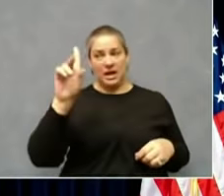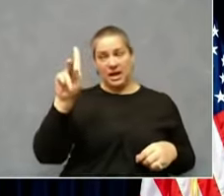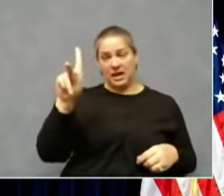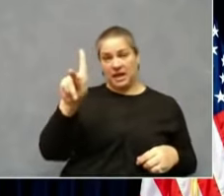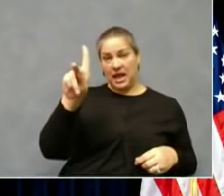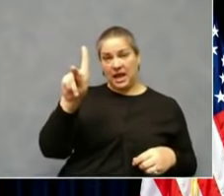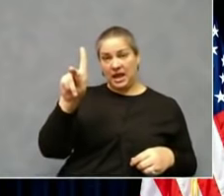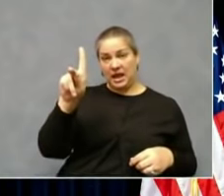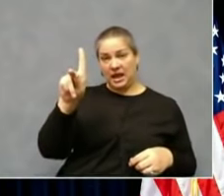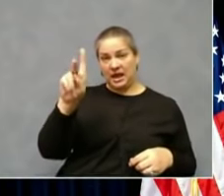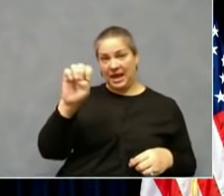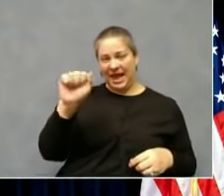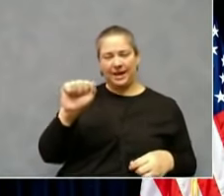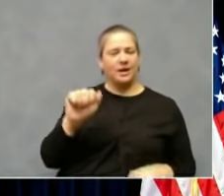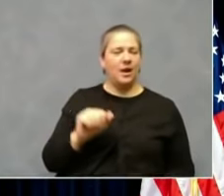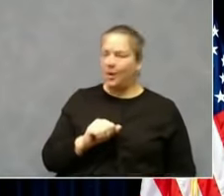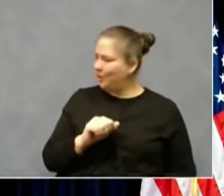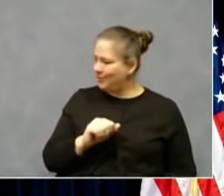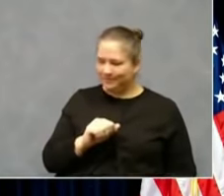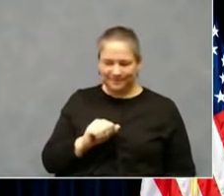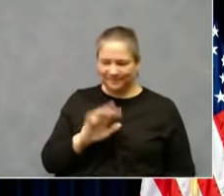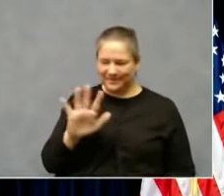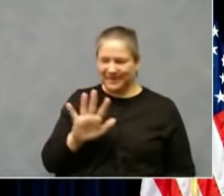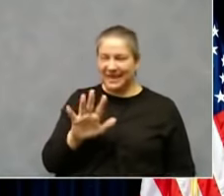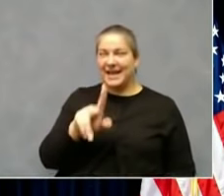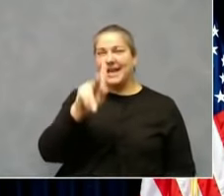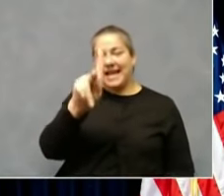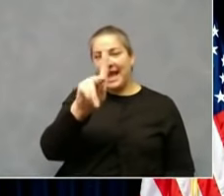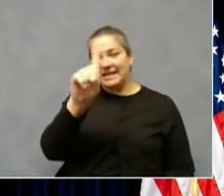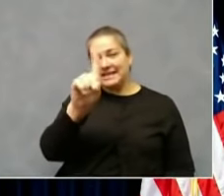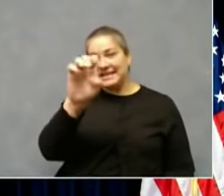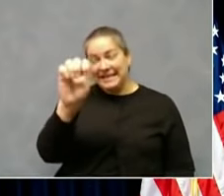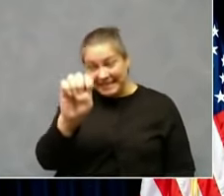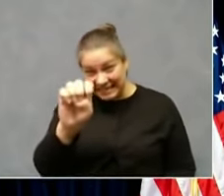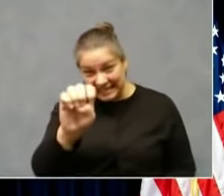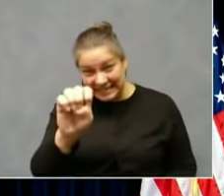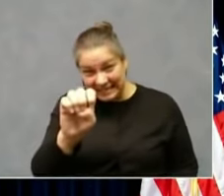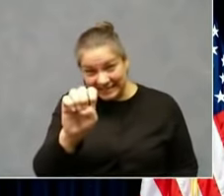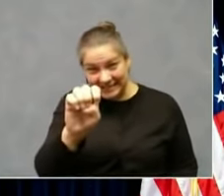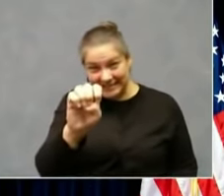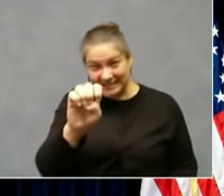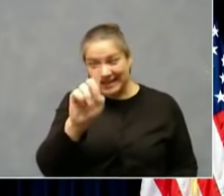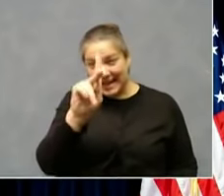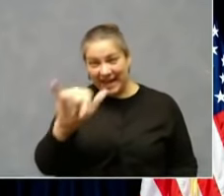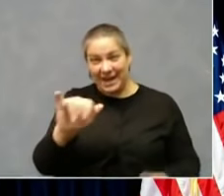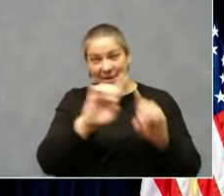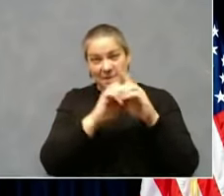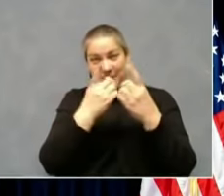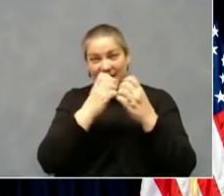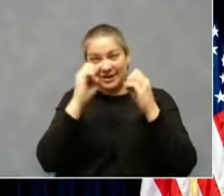sorry, I'm misspeaking. It's the Kentucky Department for Education. I know people will try to make something out of that.